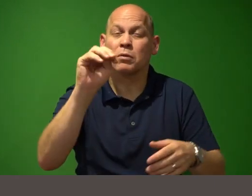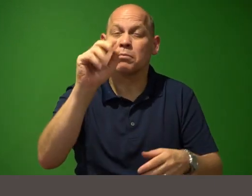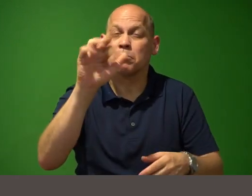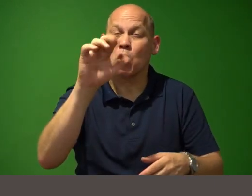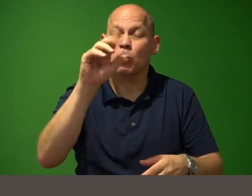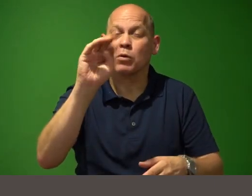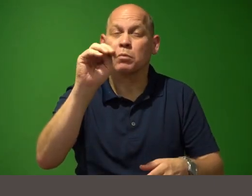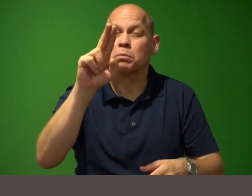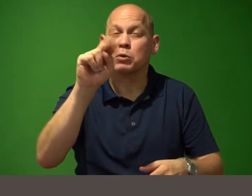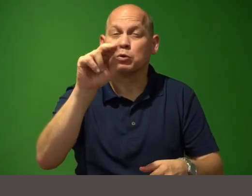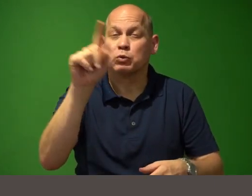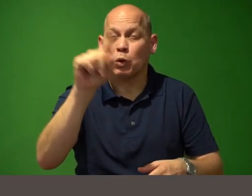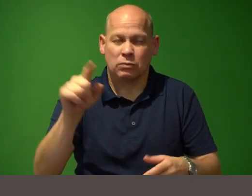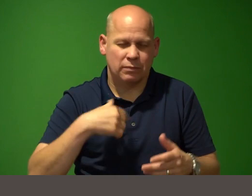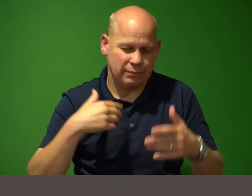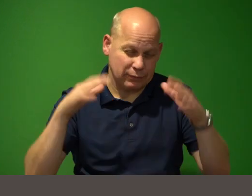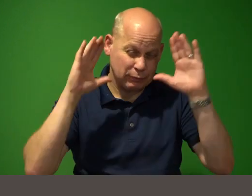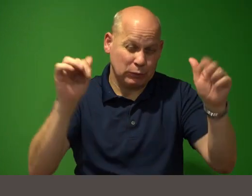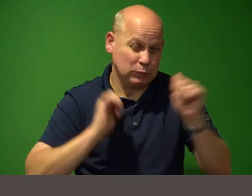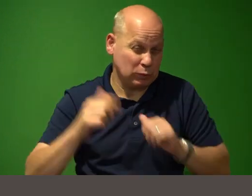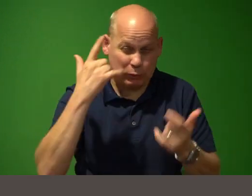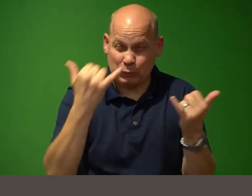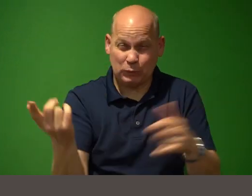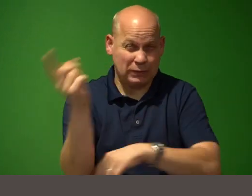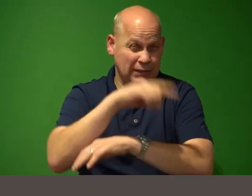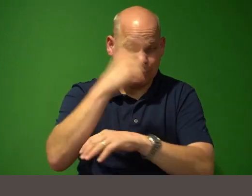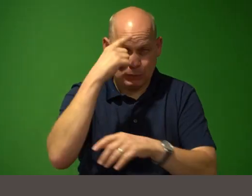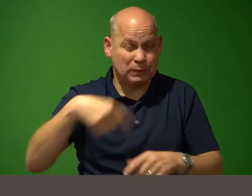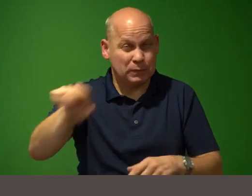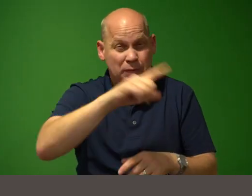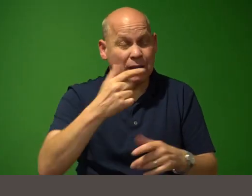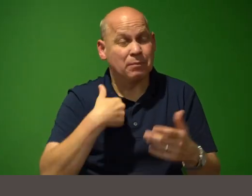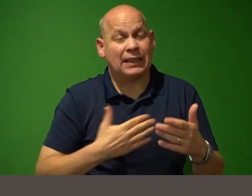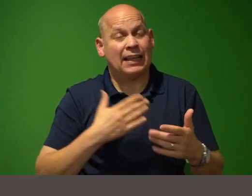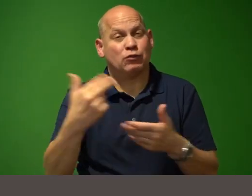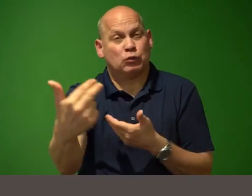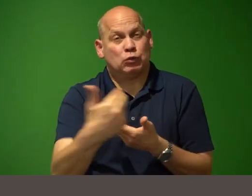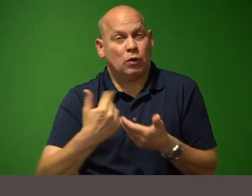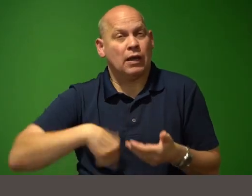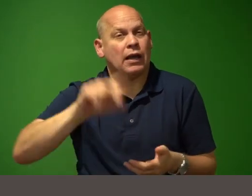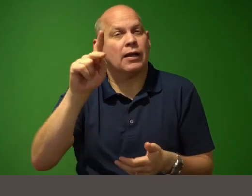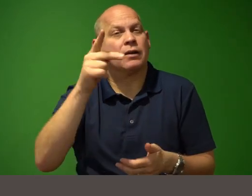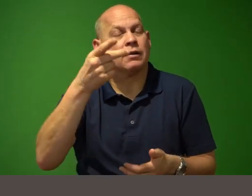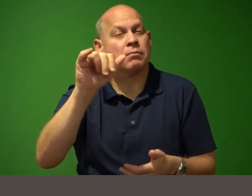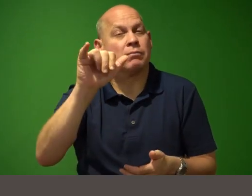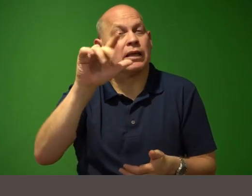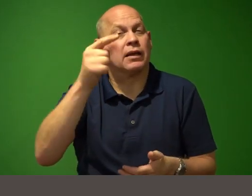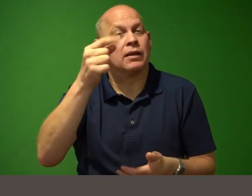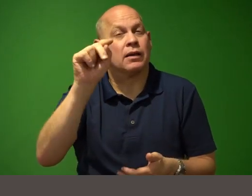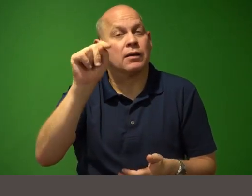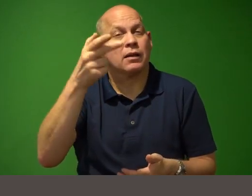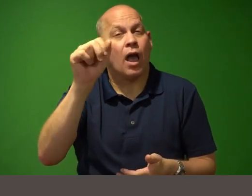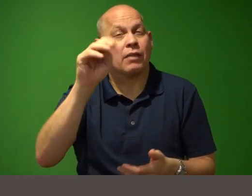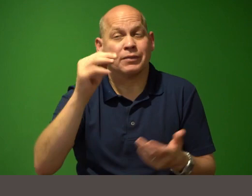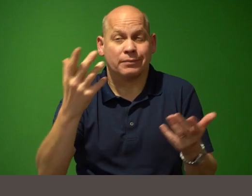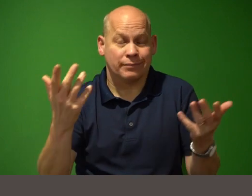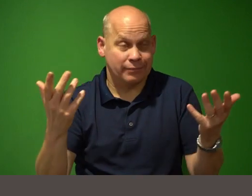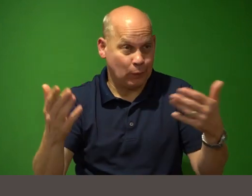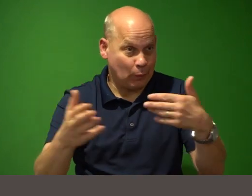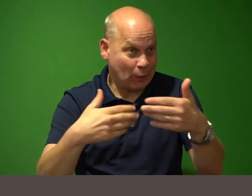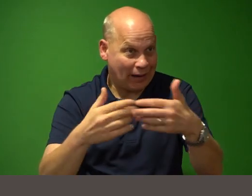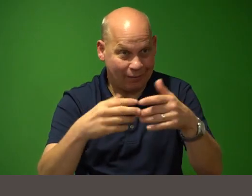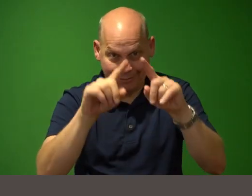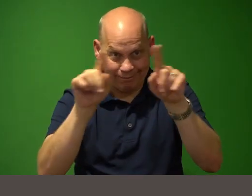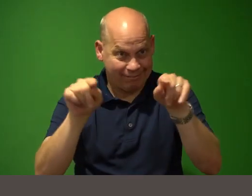for you today i am so glad that you're joining us here at pi gotham or wherever here might be i could be